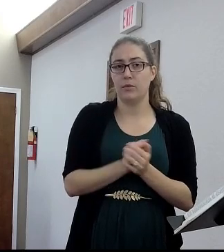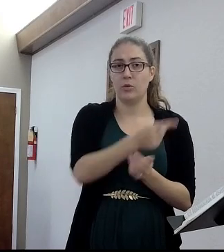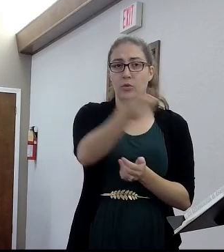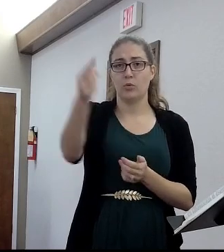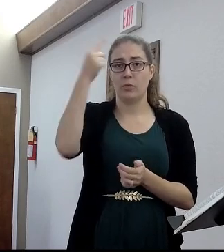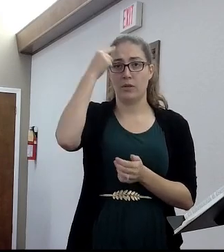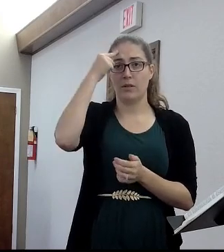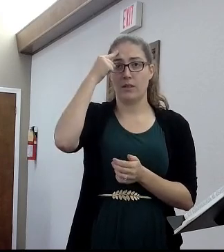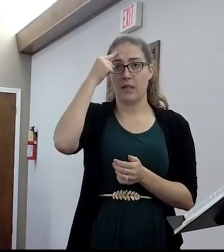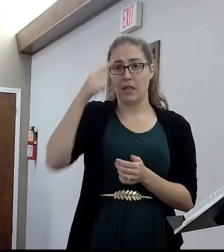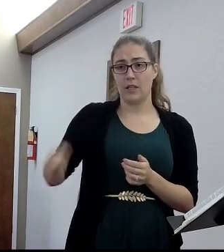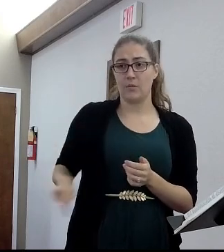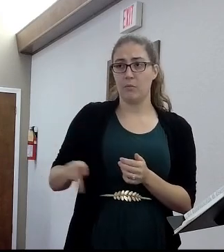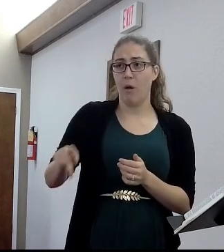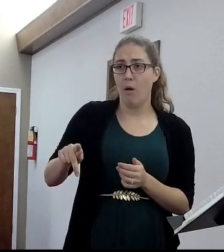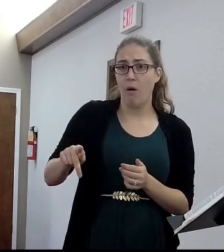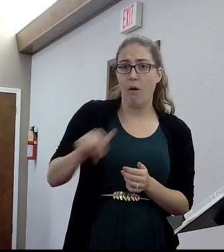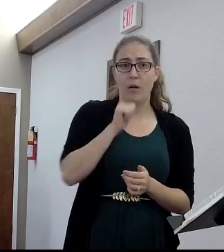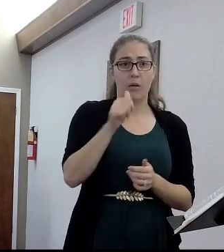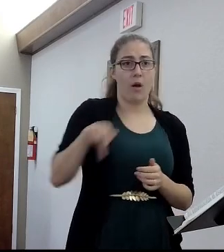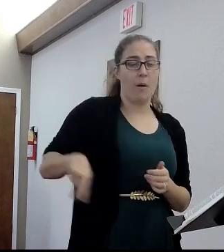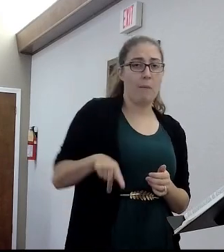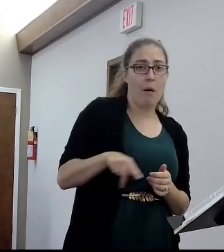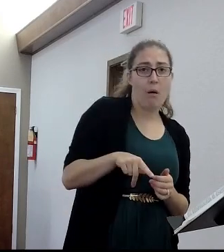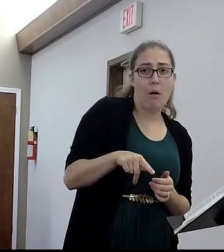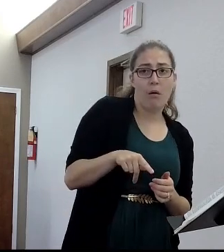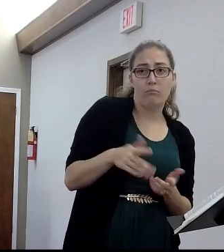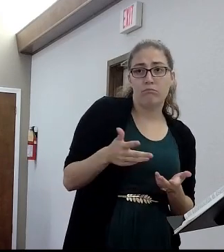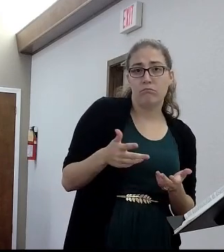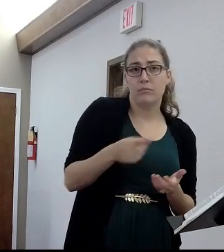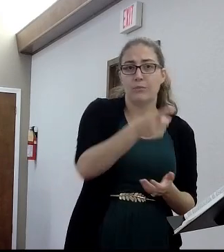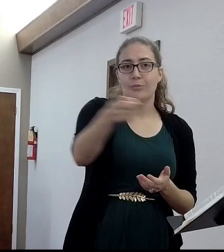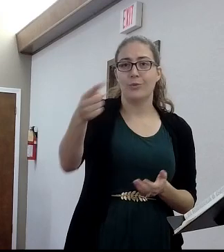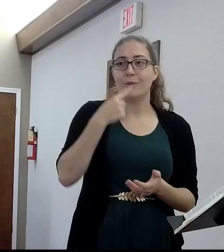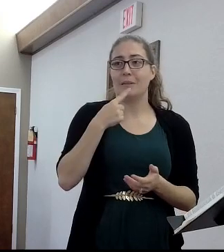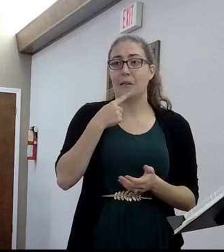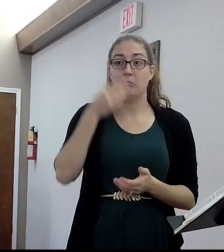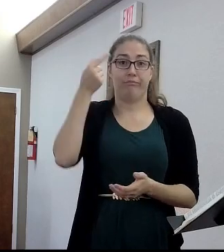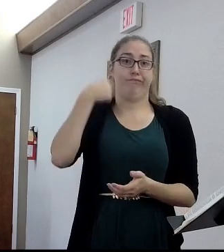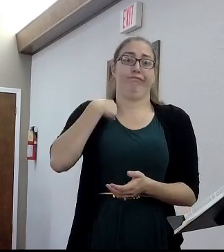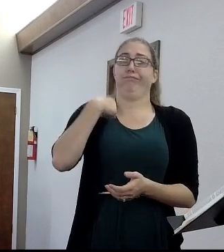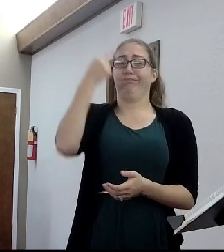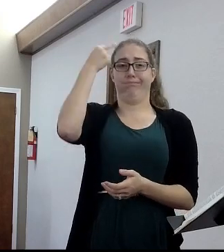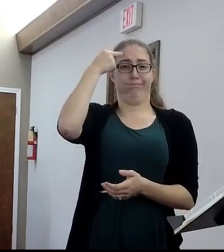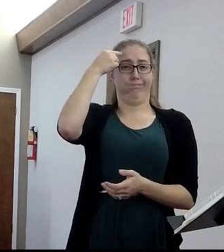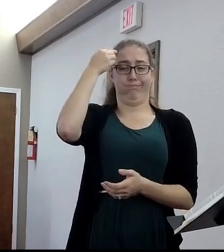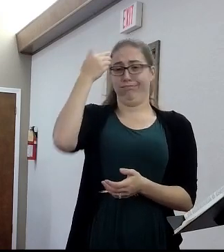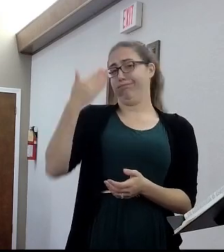Okay. All right. How many of you are like, I'm just trusting you because I have no idea? Yeah, okay.